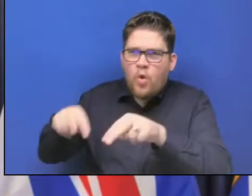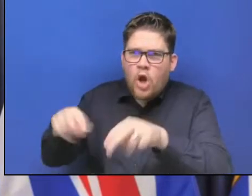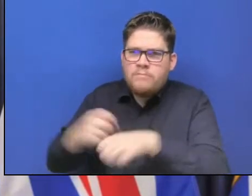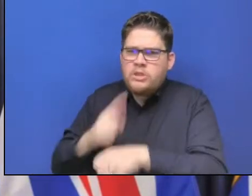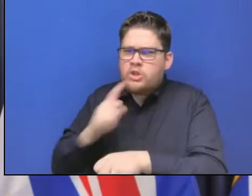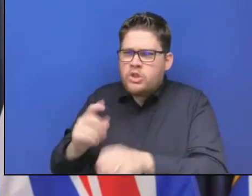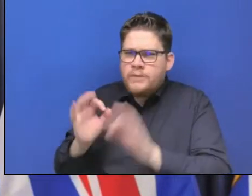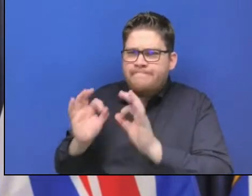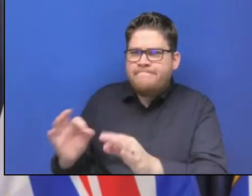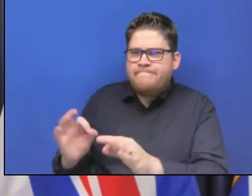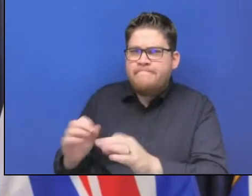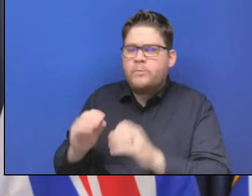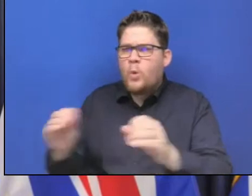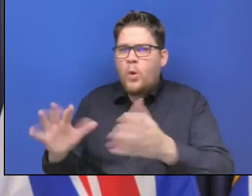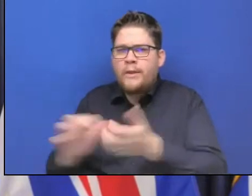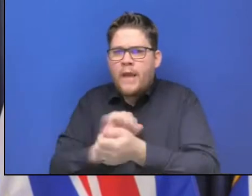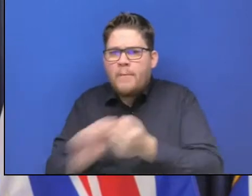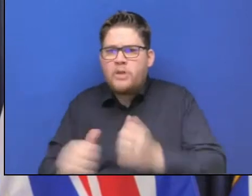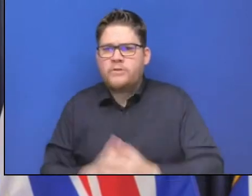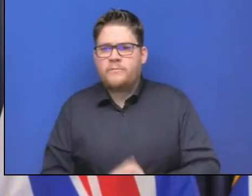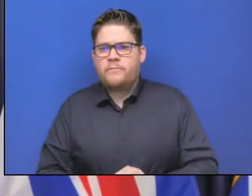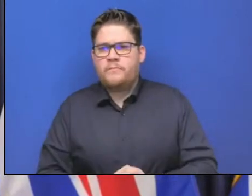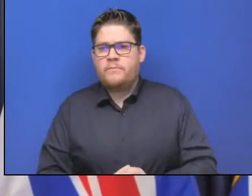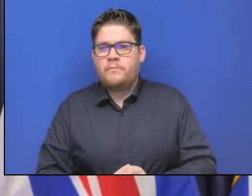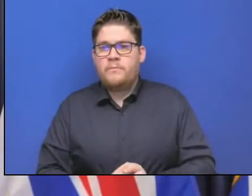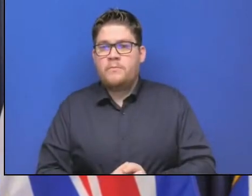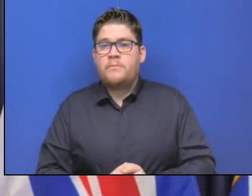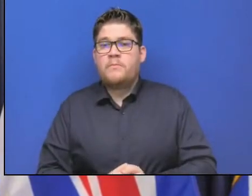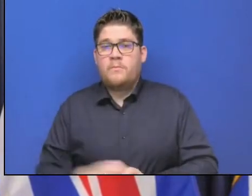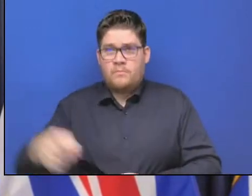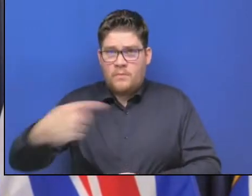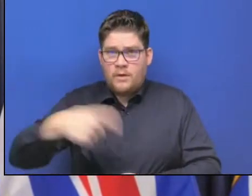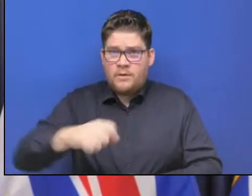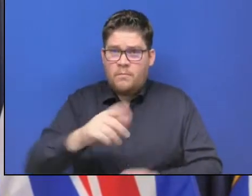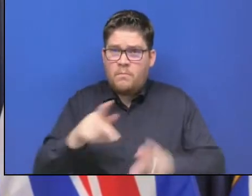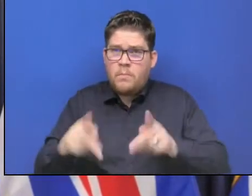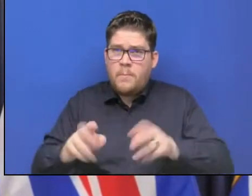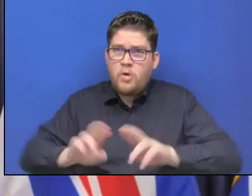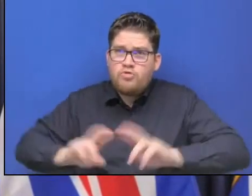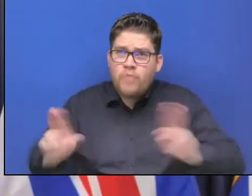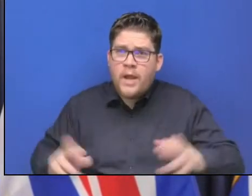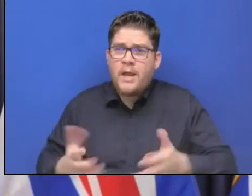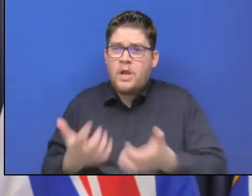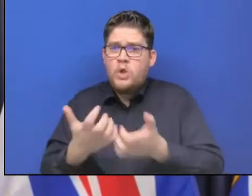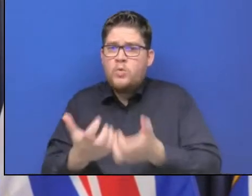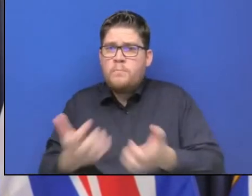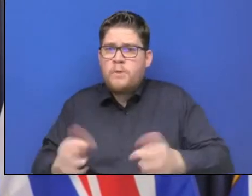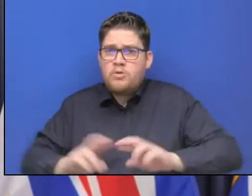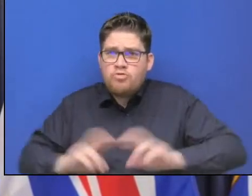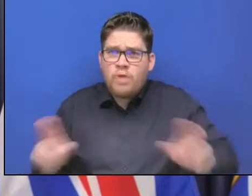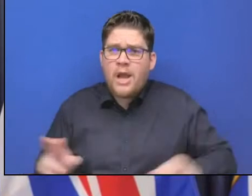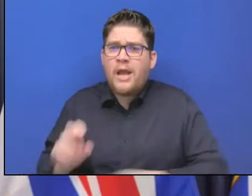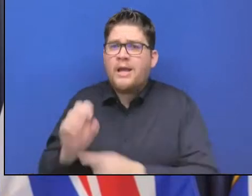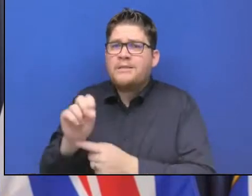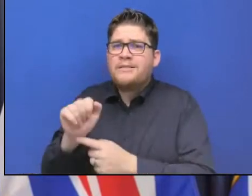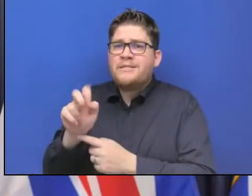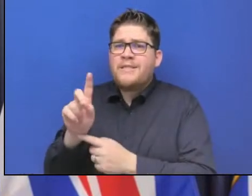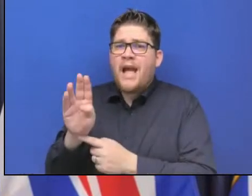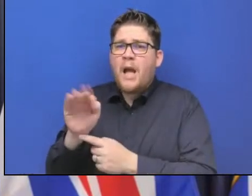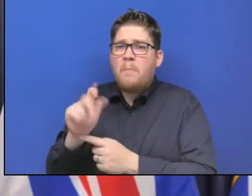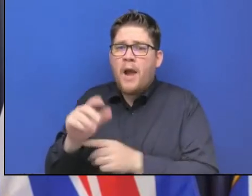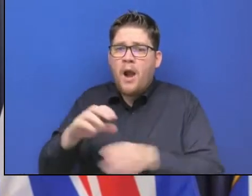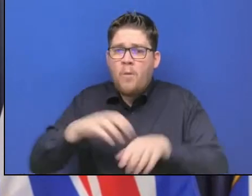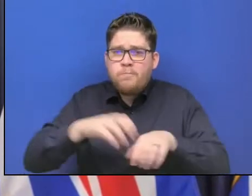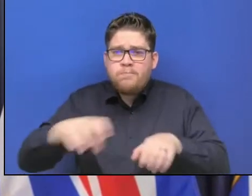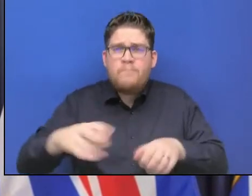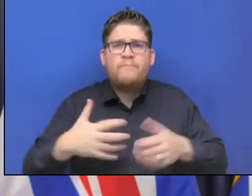not only are the crews there but the equipment, the sandbags of which I think about two million are in place to be able to deal with